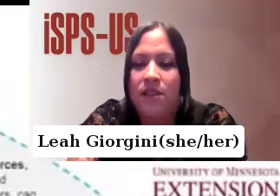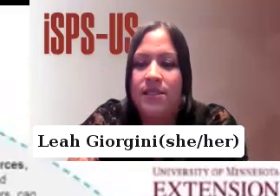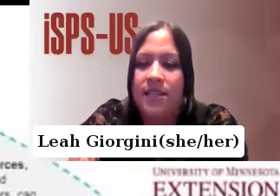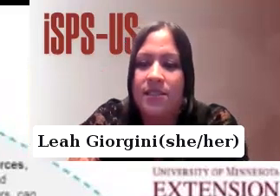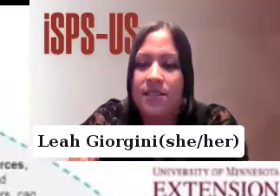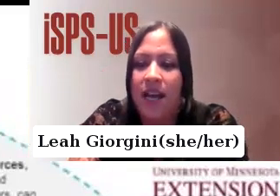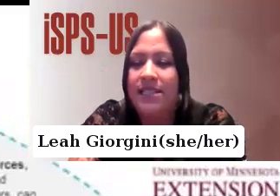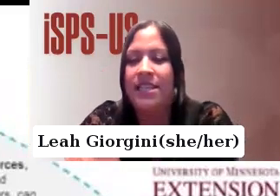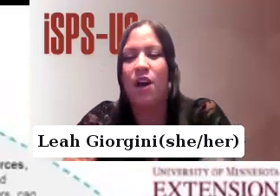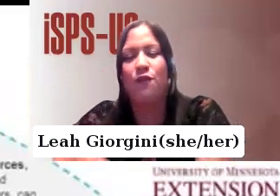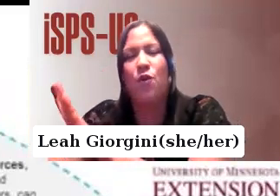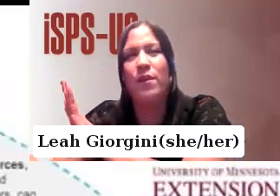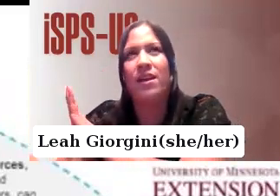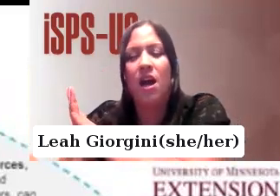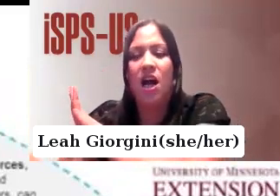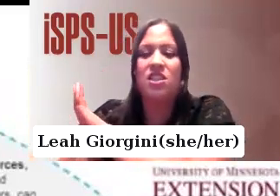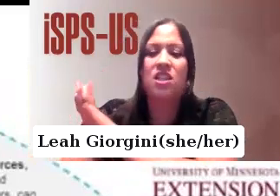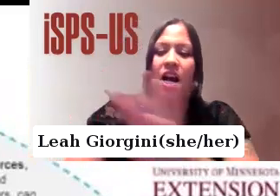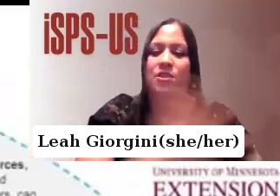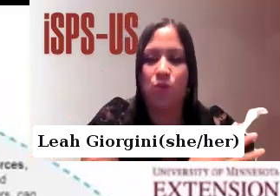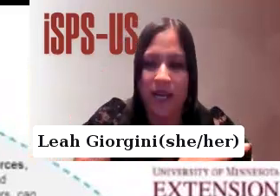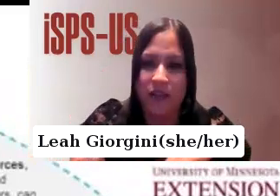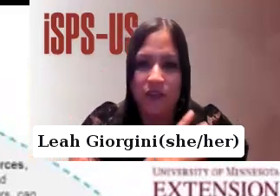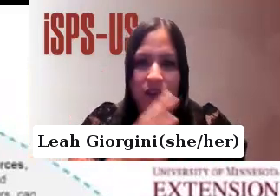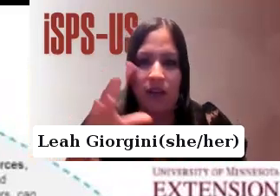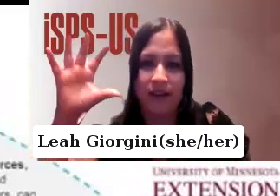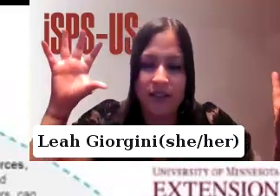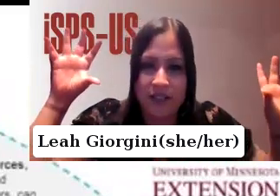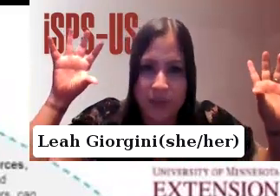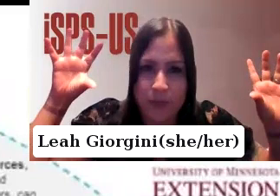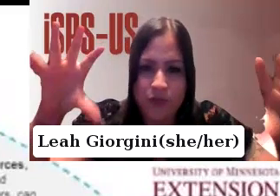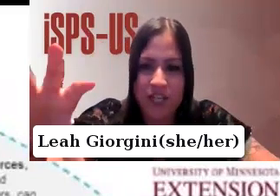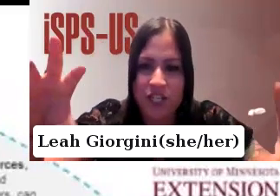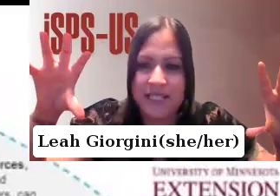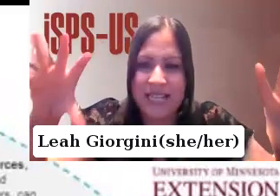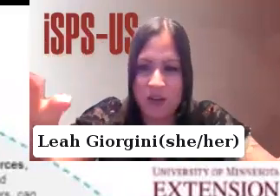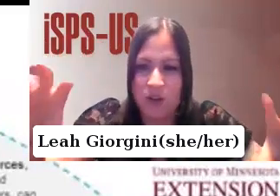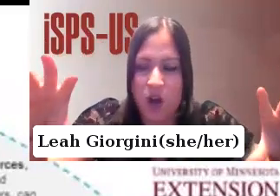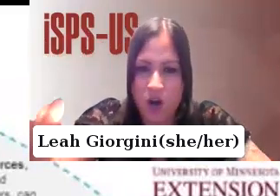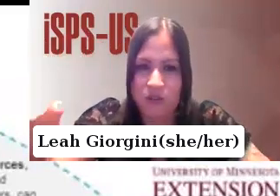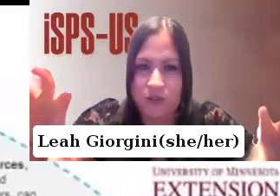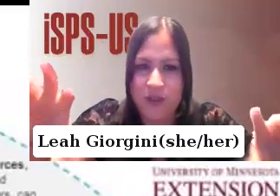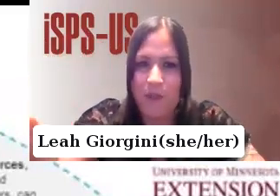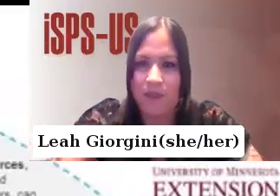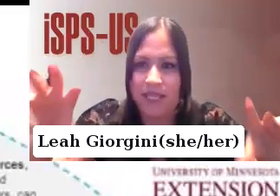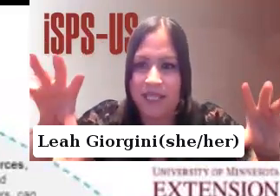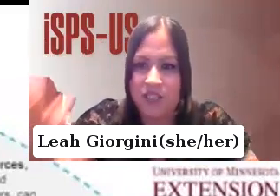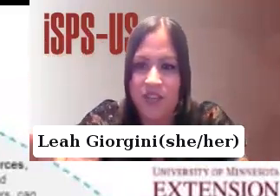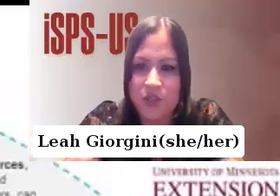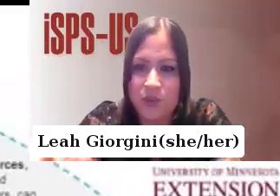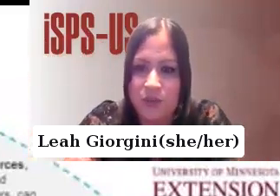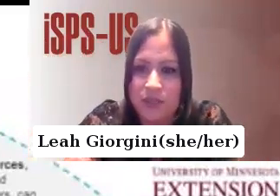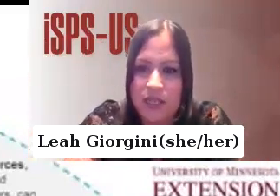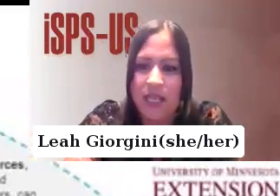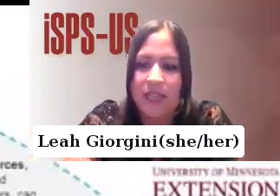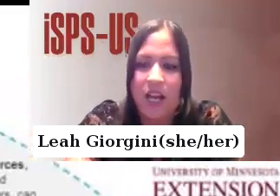things in policy and society that are forming a total wave exerting pressure down on families and